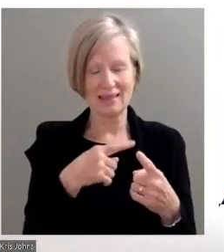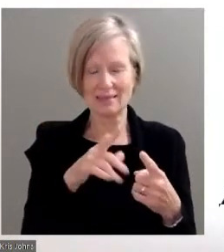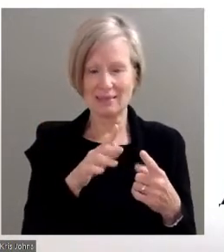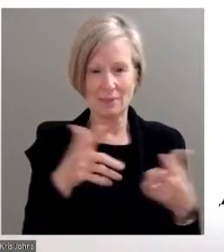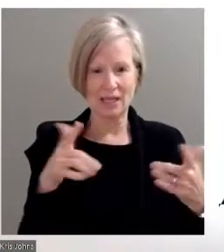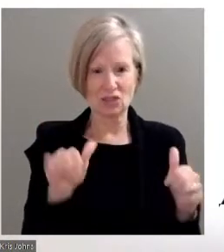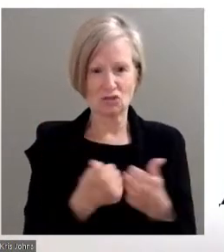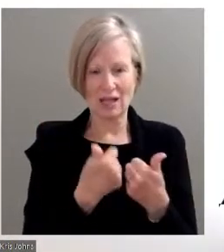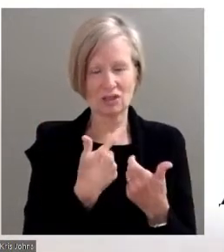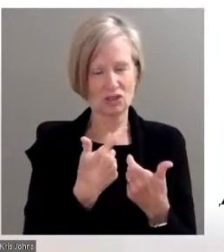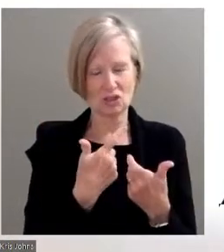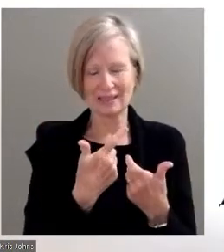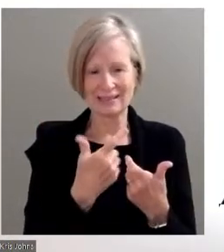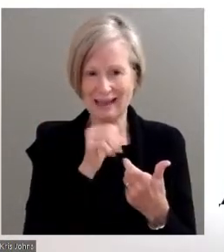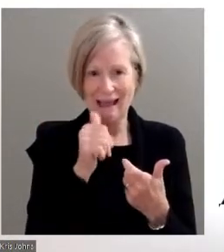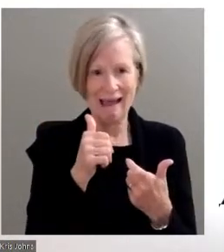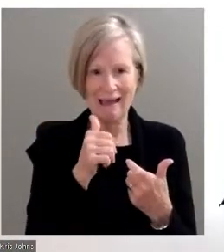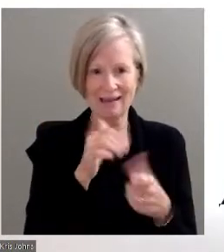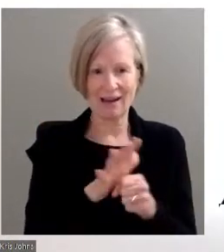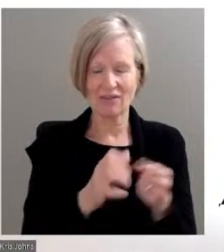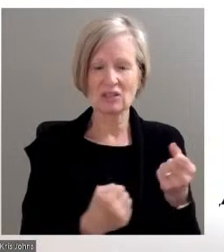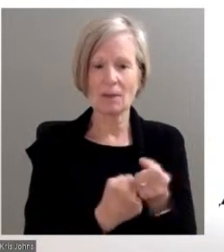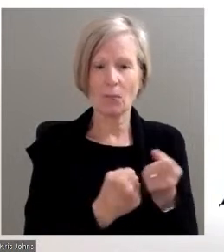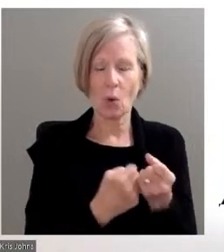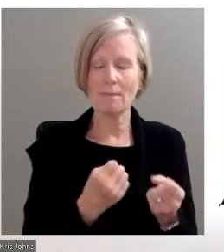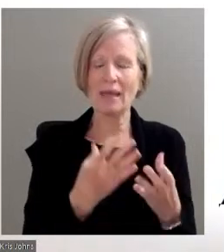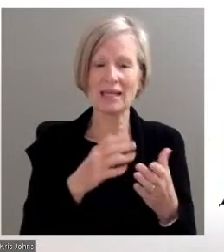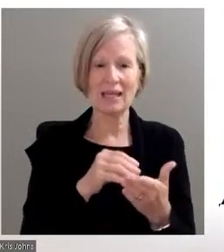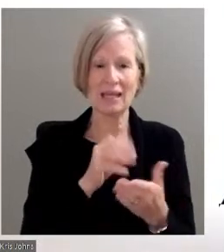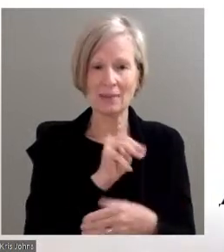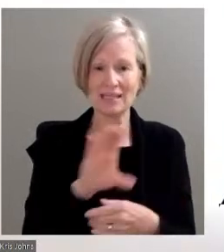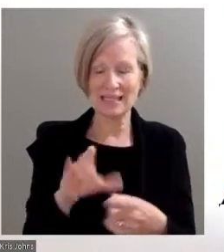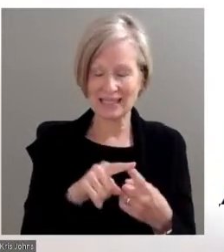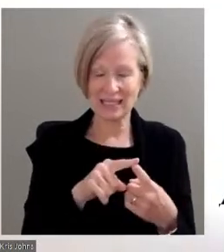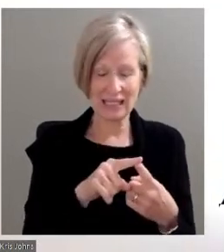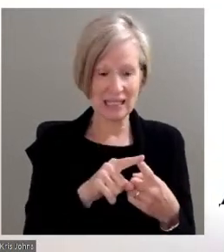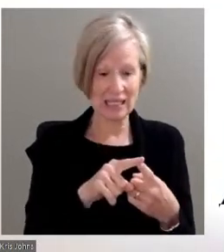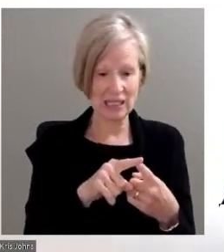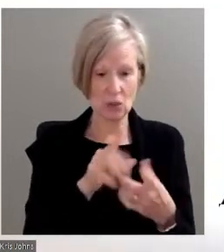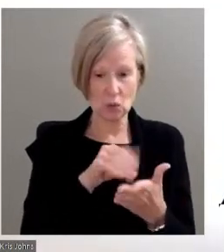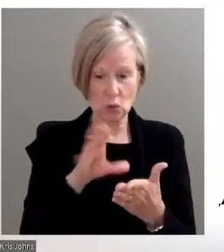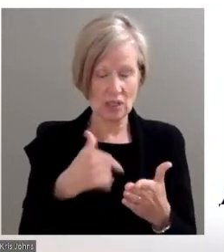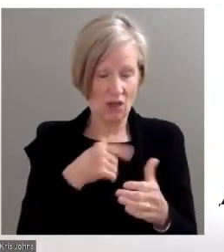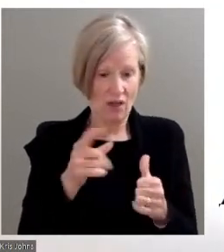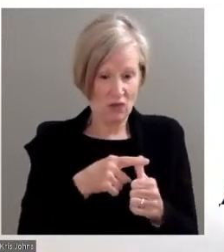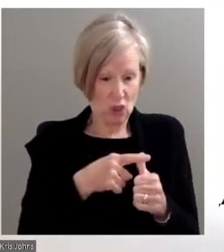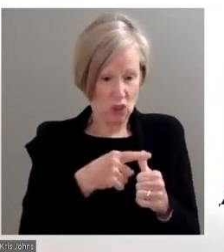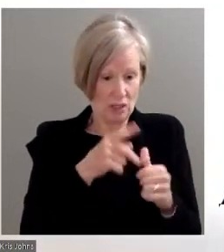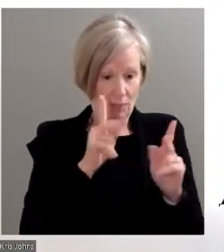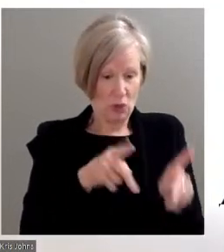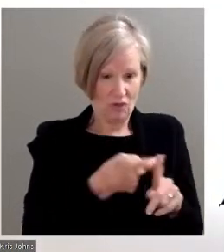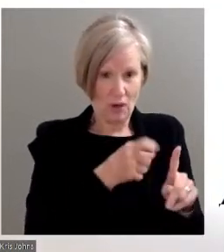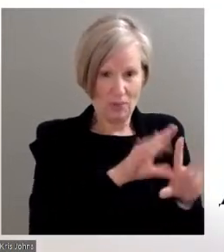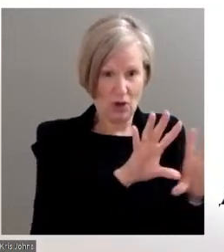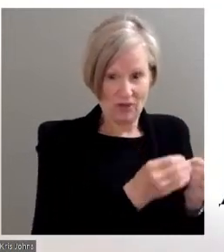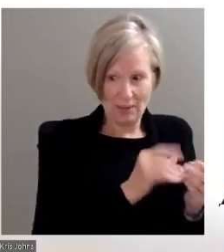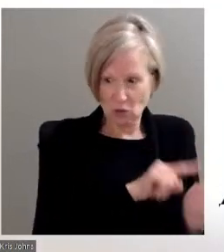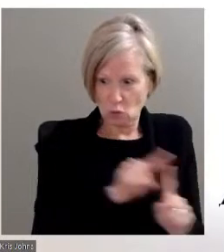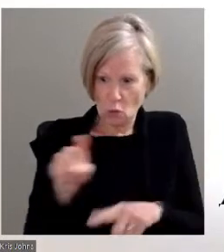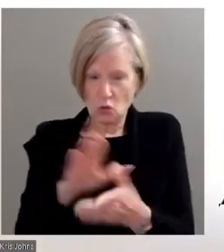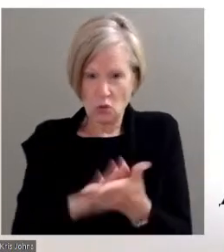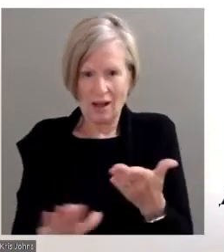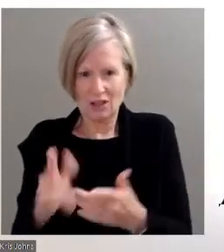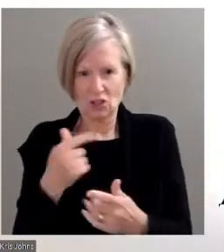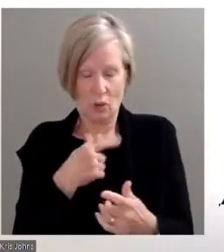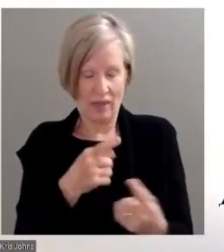lack of a support system. So many of MCC students are first in their generation, first in their family to go to college. And so with that struggle,